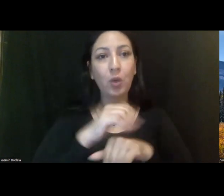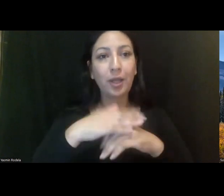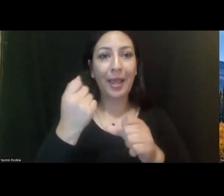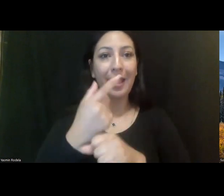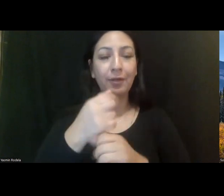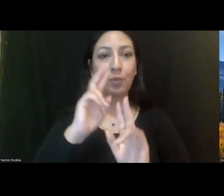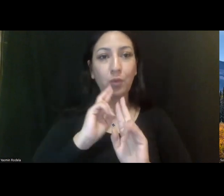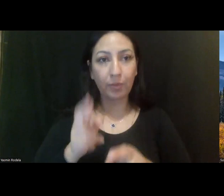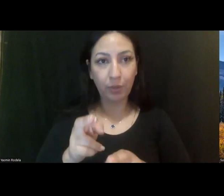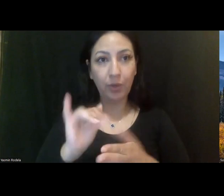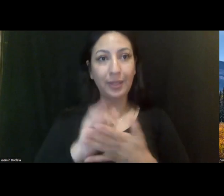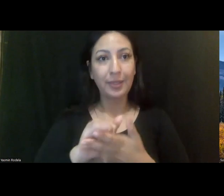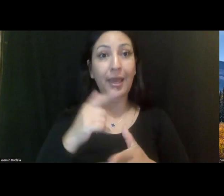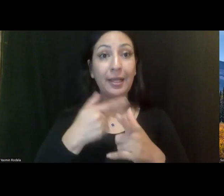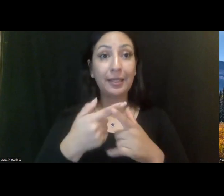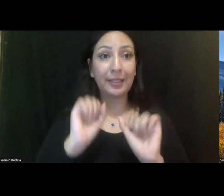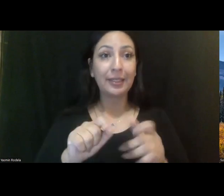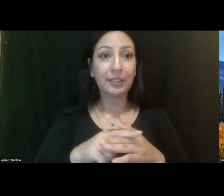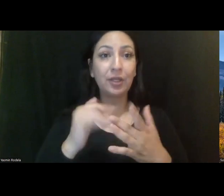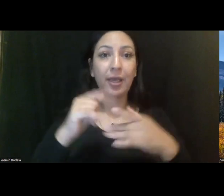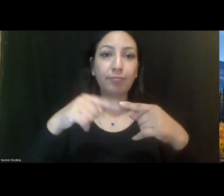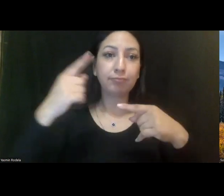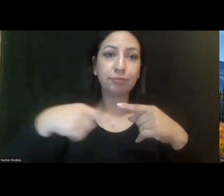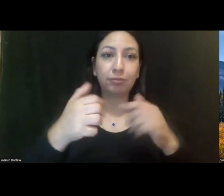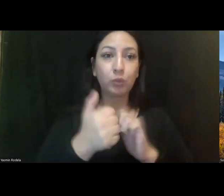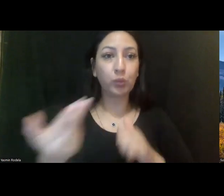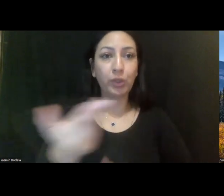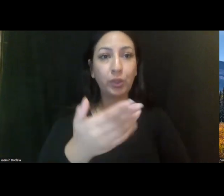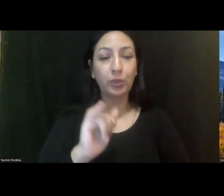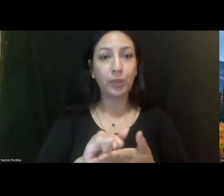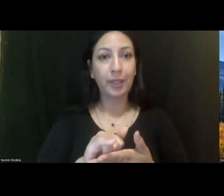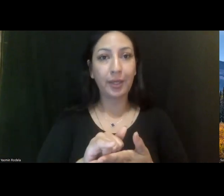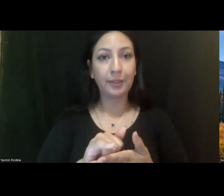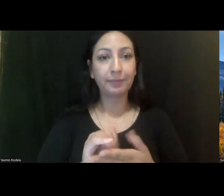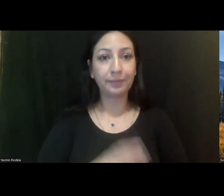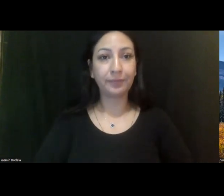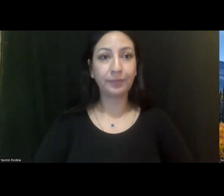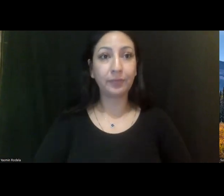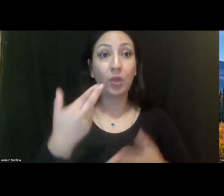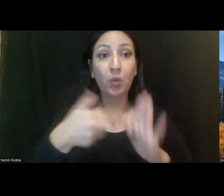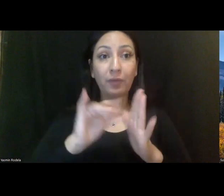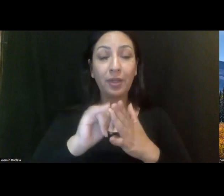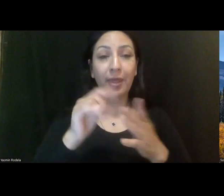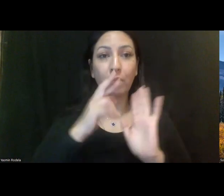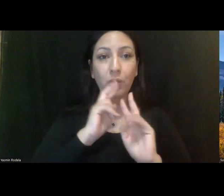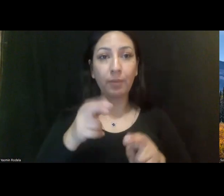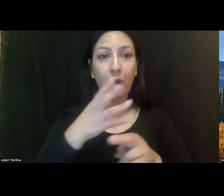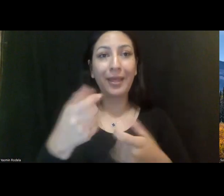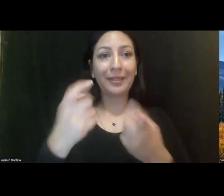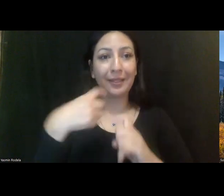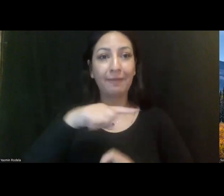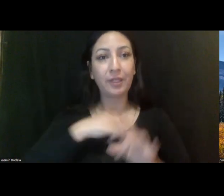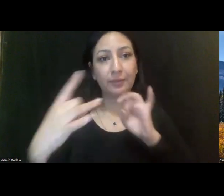report, which then starts the cycle with you, where you review the report and give us